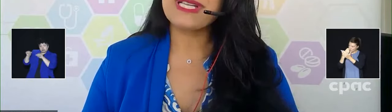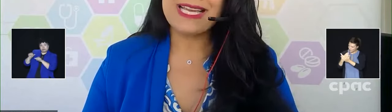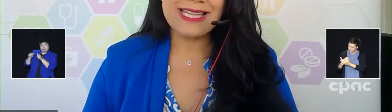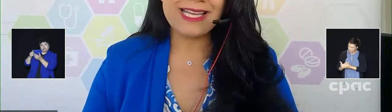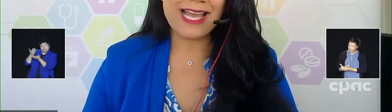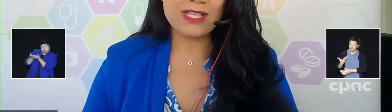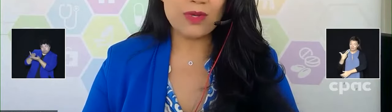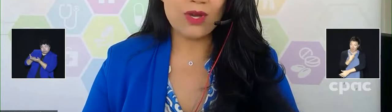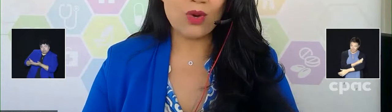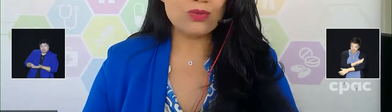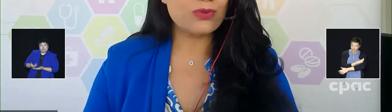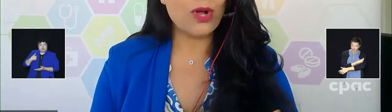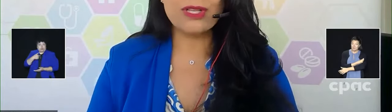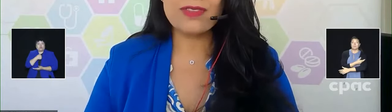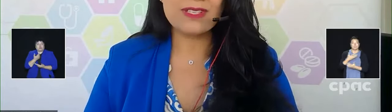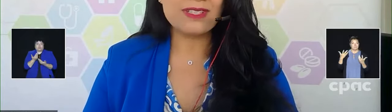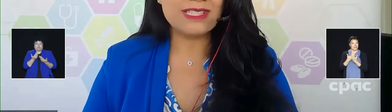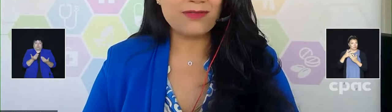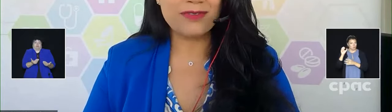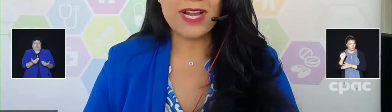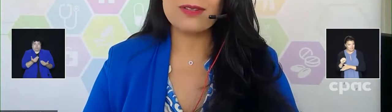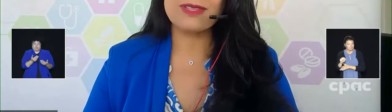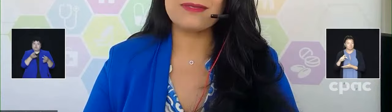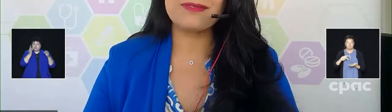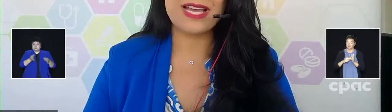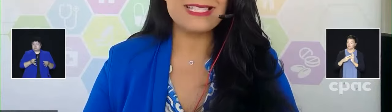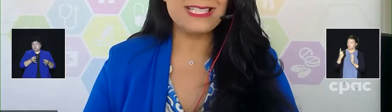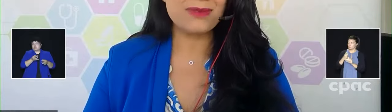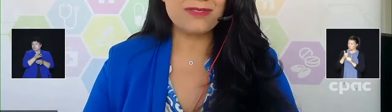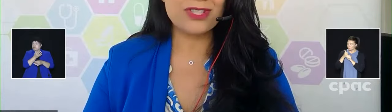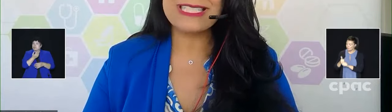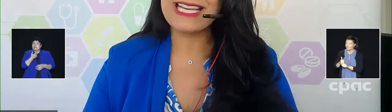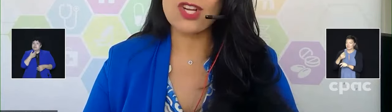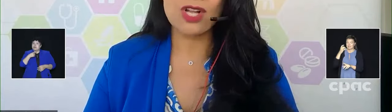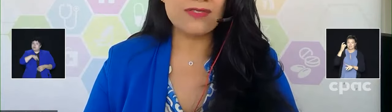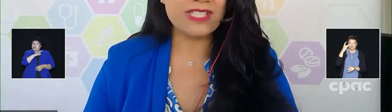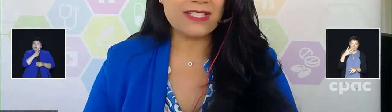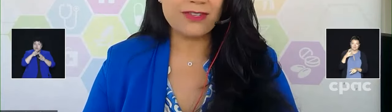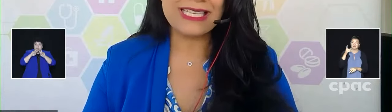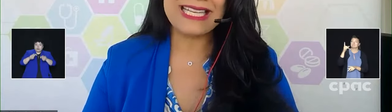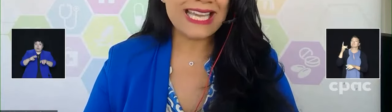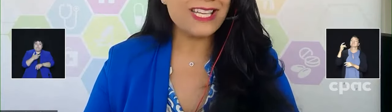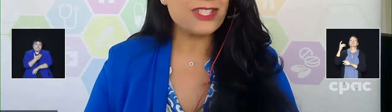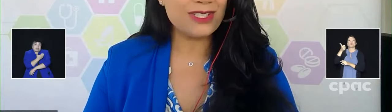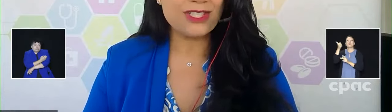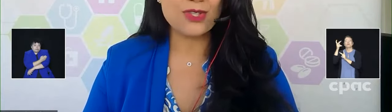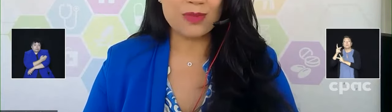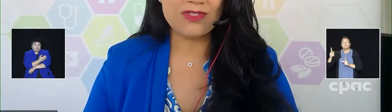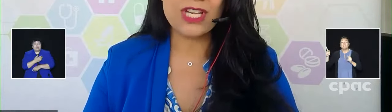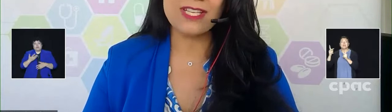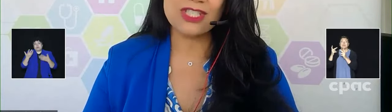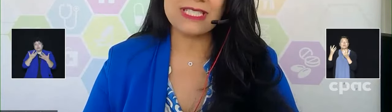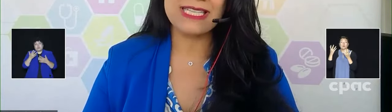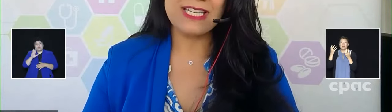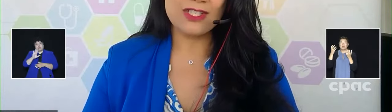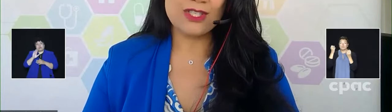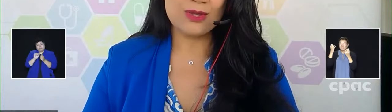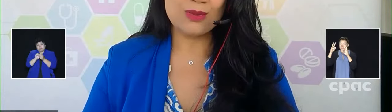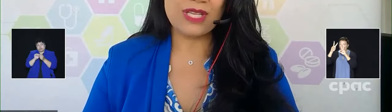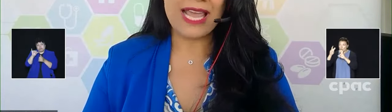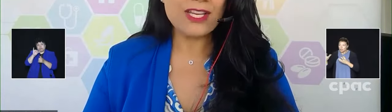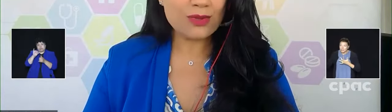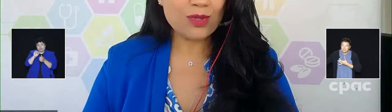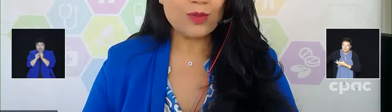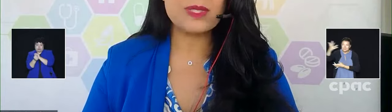applying that as we go. So all of the different vaccines that we've looked at all of the different indications in terms of changes to